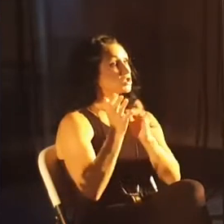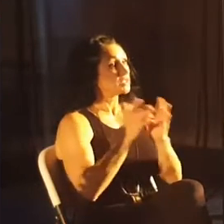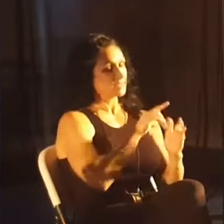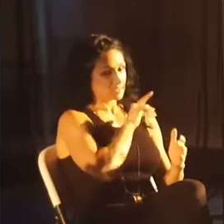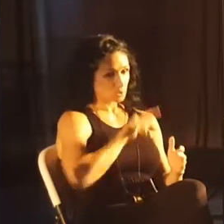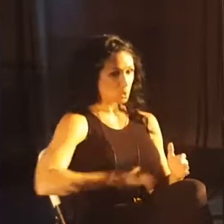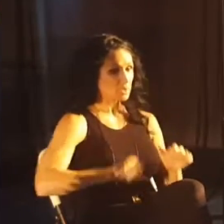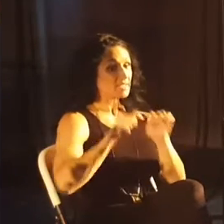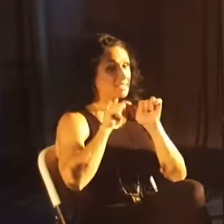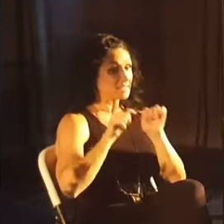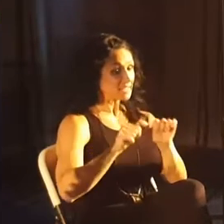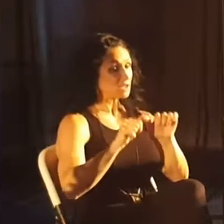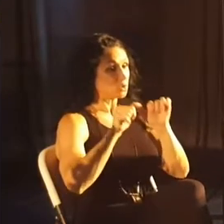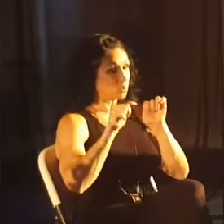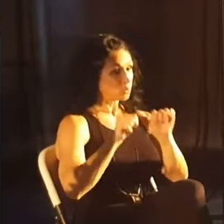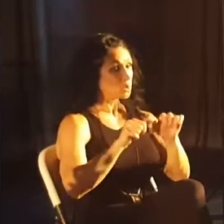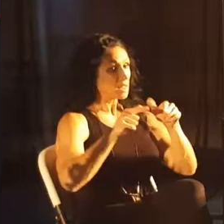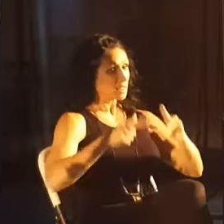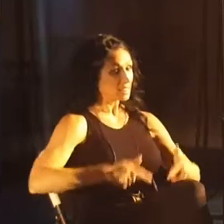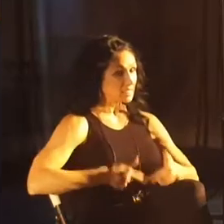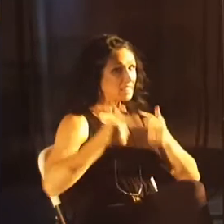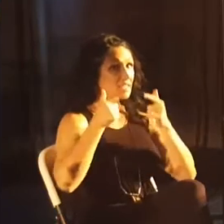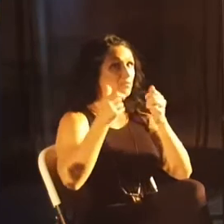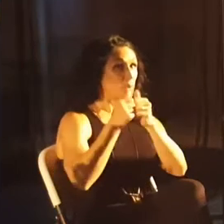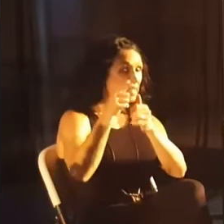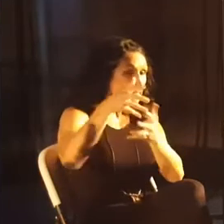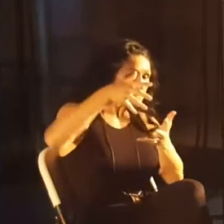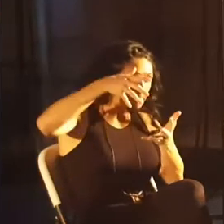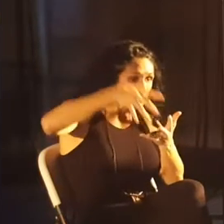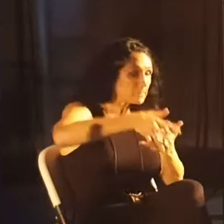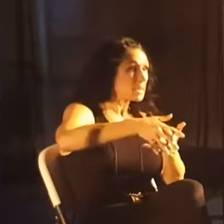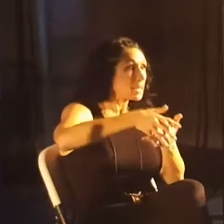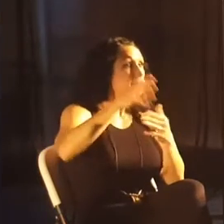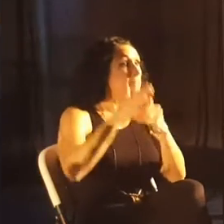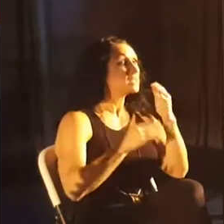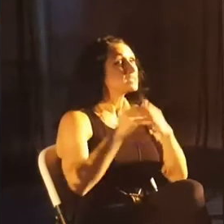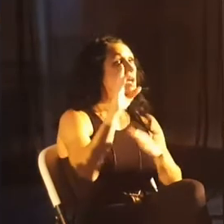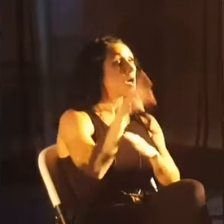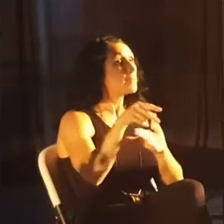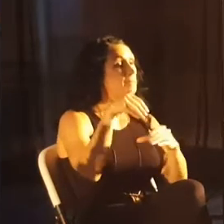continue to live your lives in Him, rooted and built up in Him.